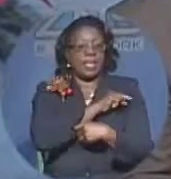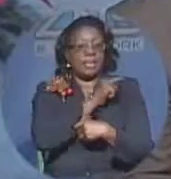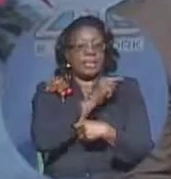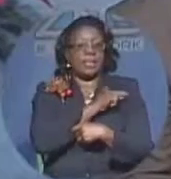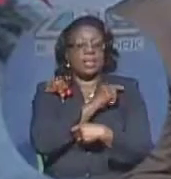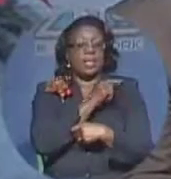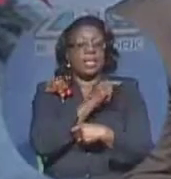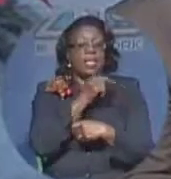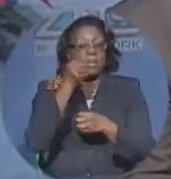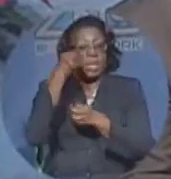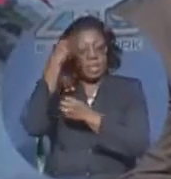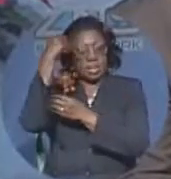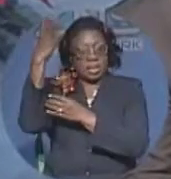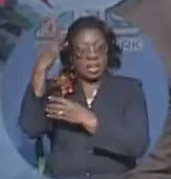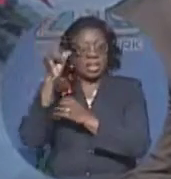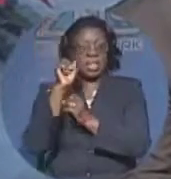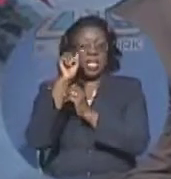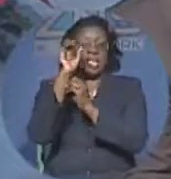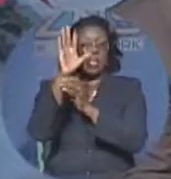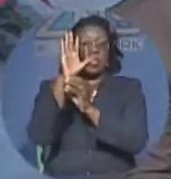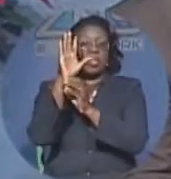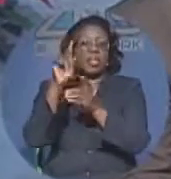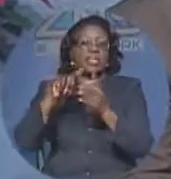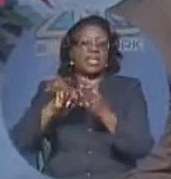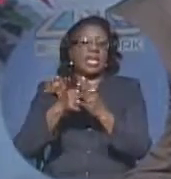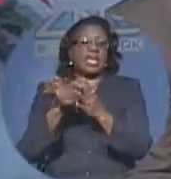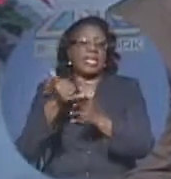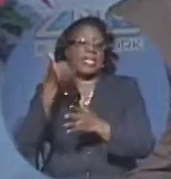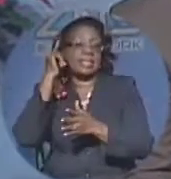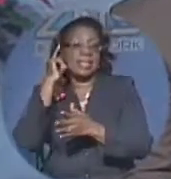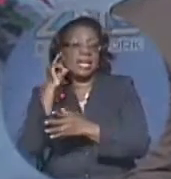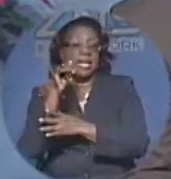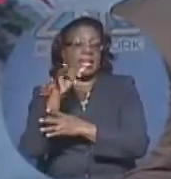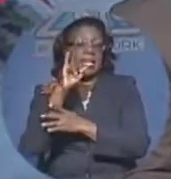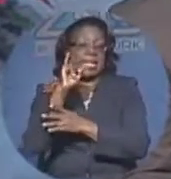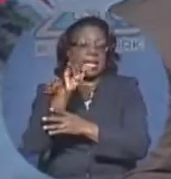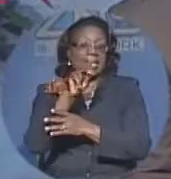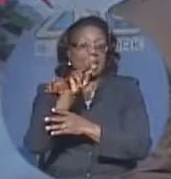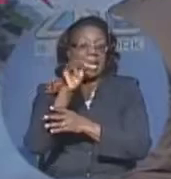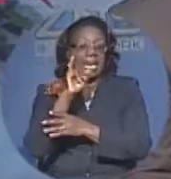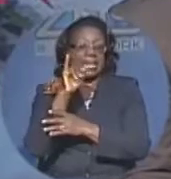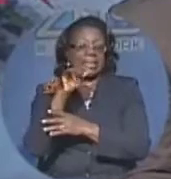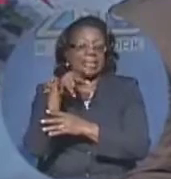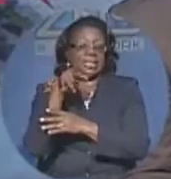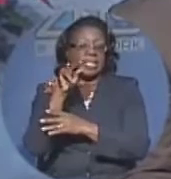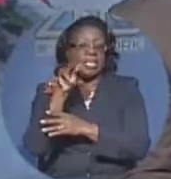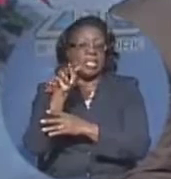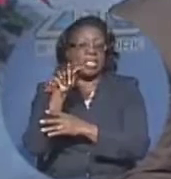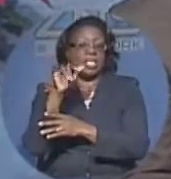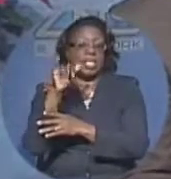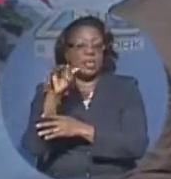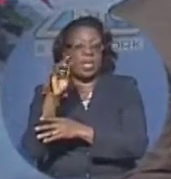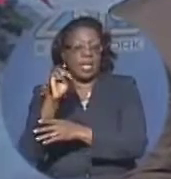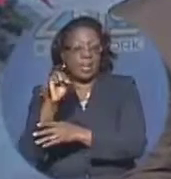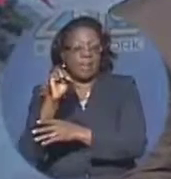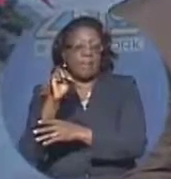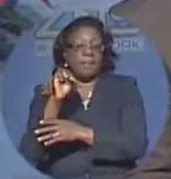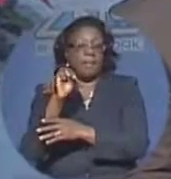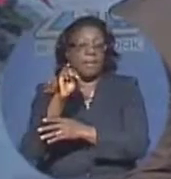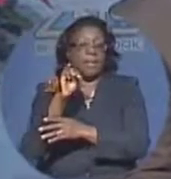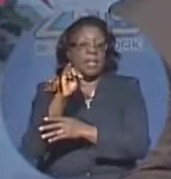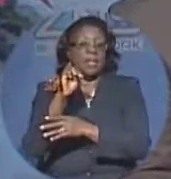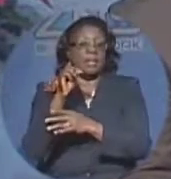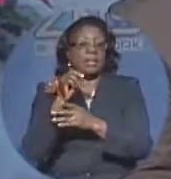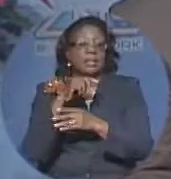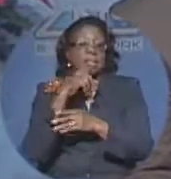Well, the Sunshine Shootout got started yesterday at the Kendall I-6 Gym for newly elected Secretary General of the Bahamas Basketball Federation, Clifford Spike